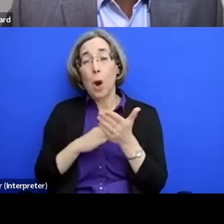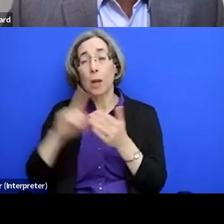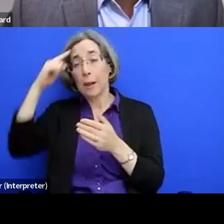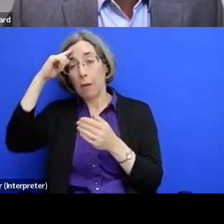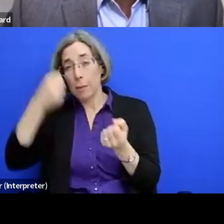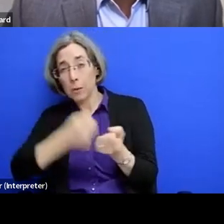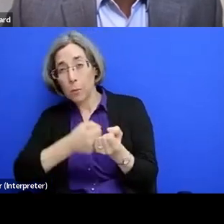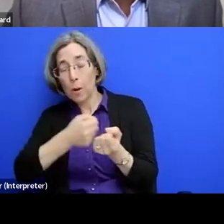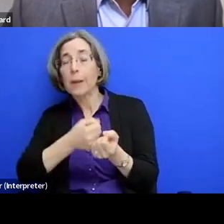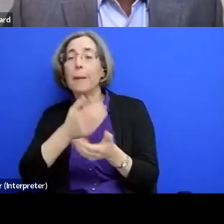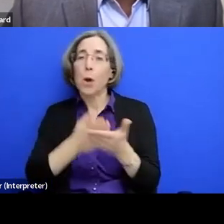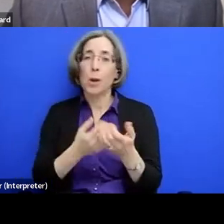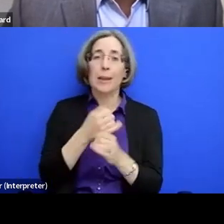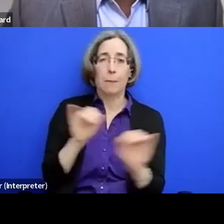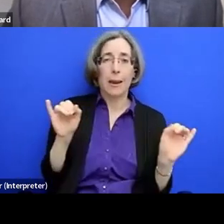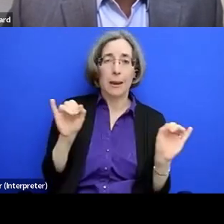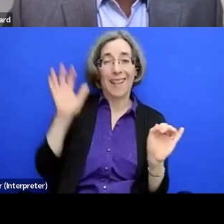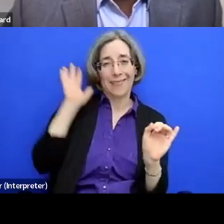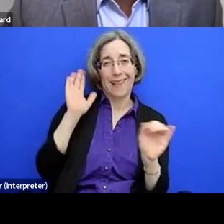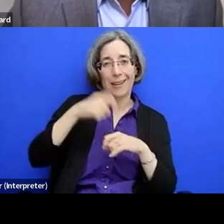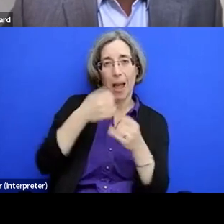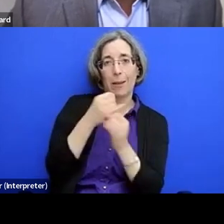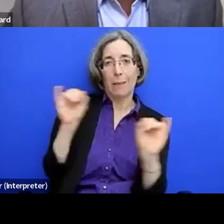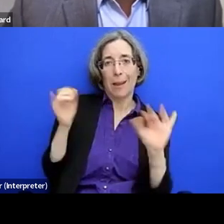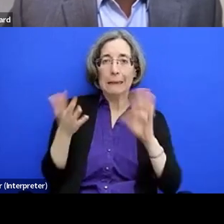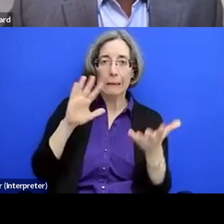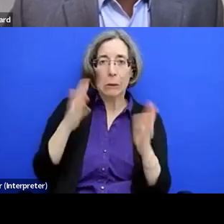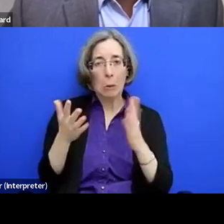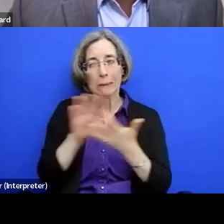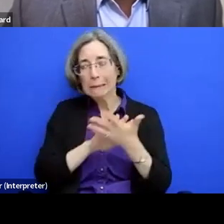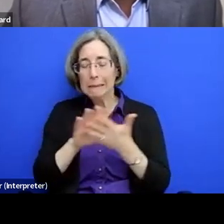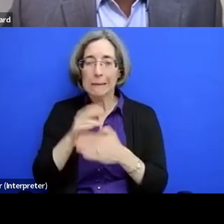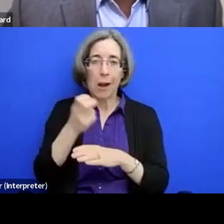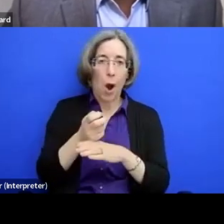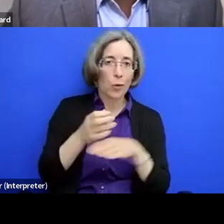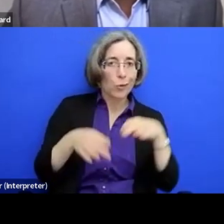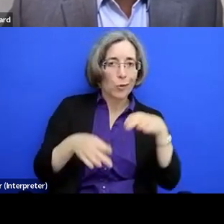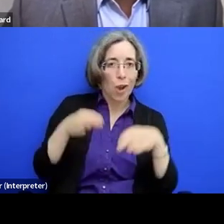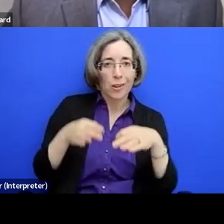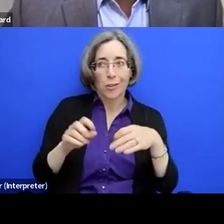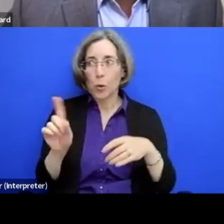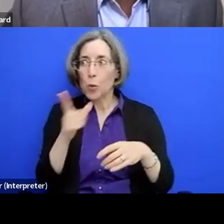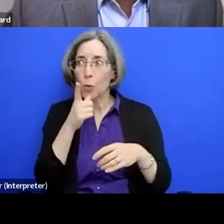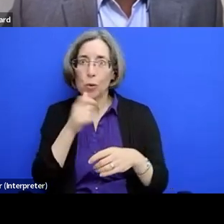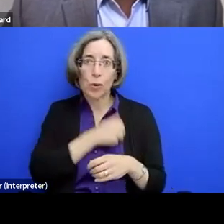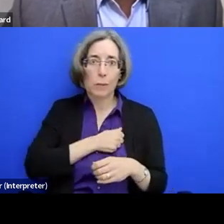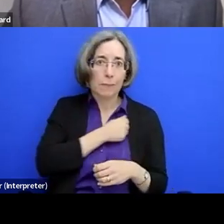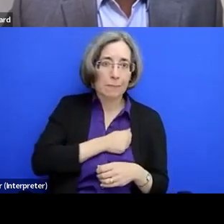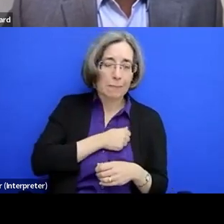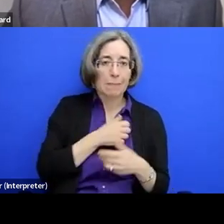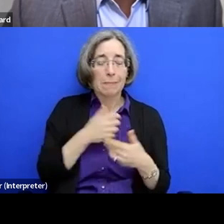of the state at that time. So again, it's a little bit difficult to know. Of course, the Medical Research Council are still working and funding. Um,